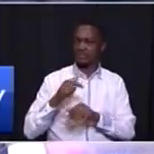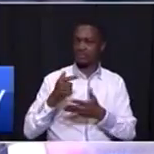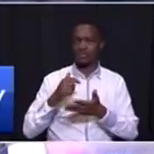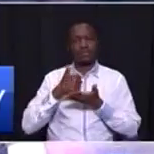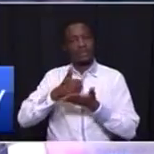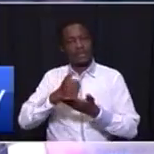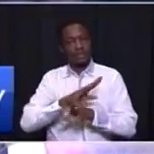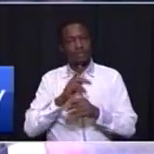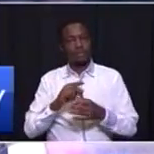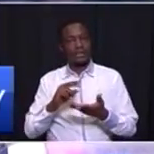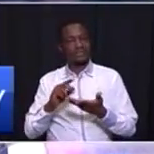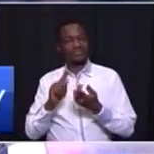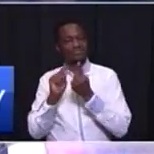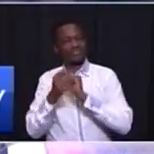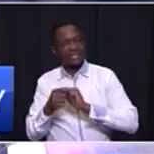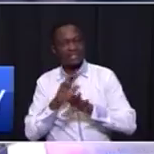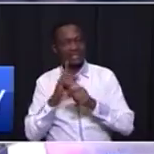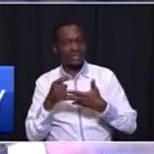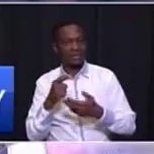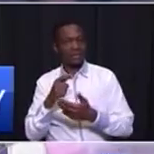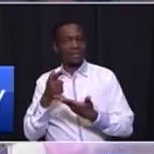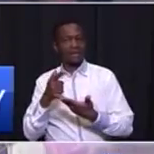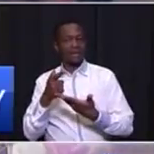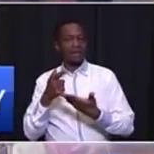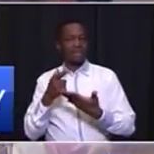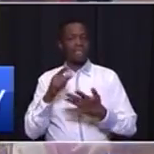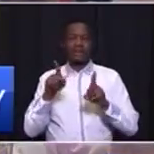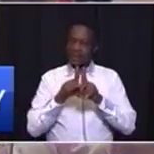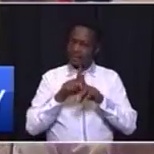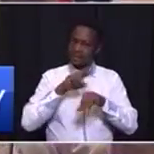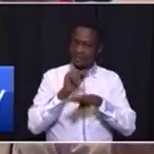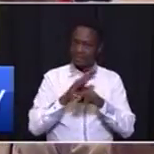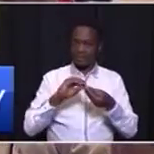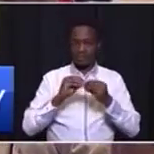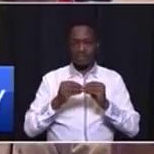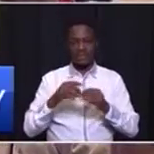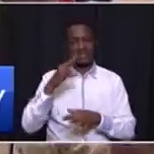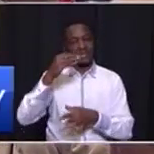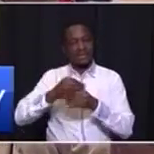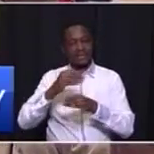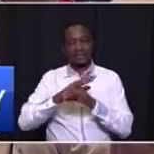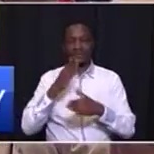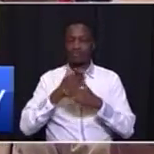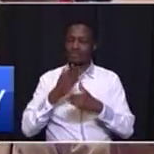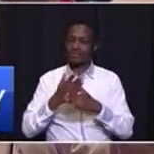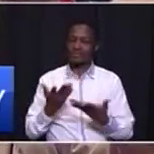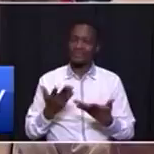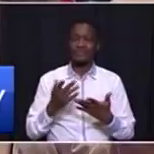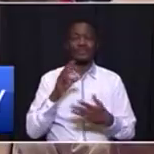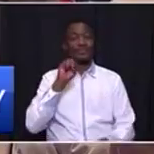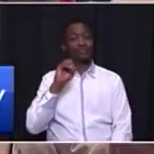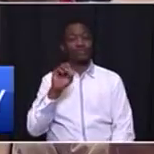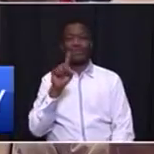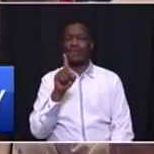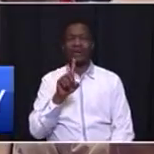-industrialize and boost manufacturing capacity and at the same time create additional jobs. So what are the new